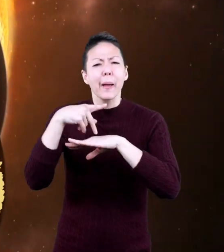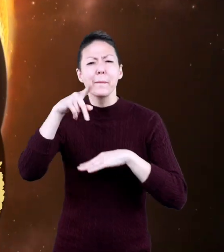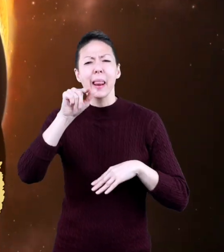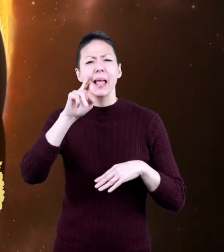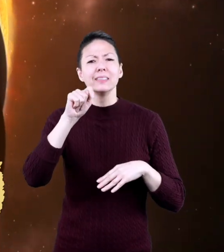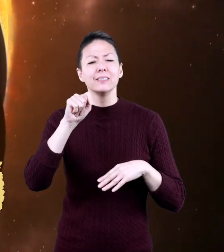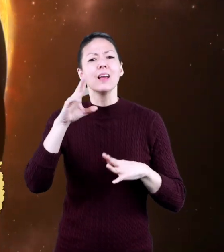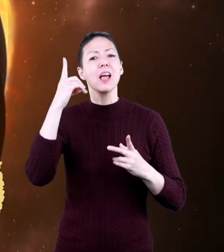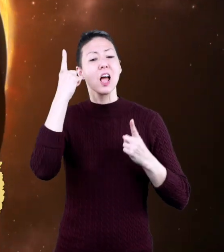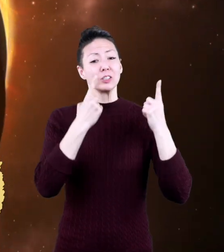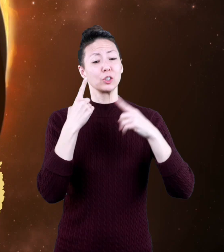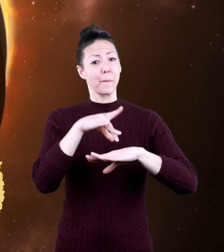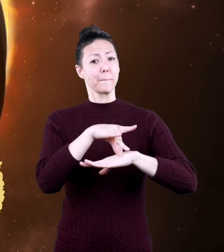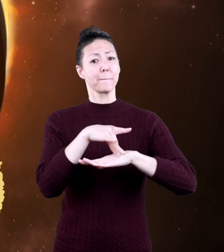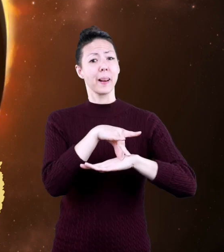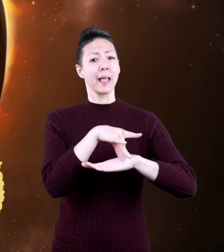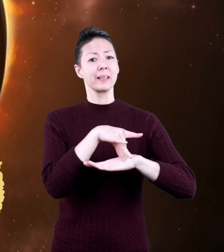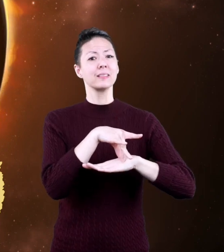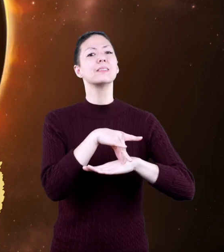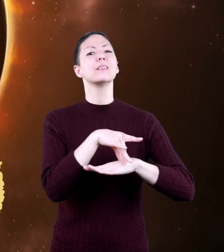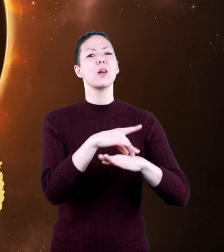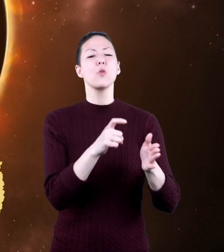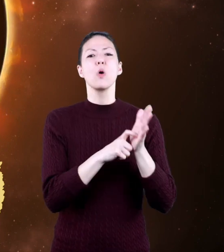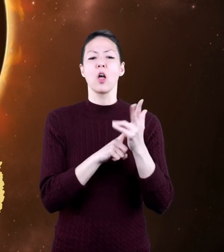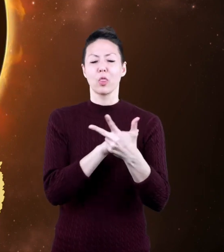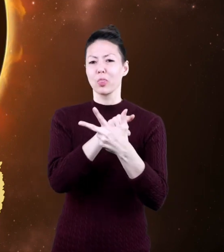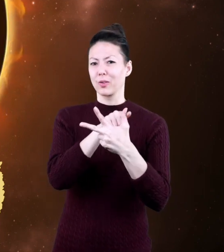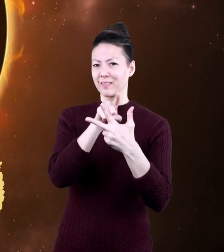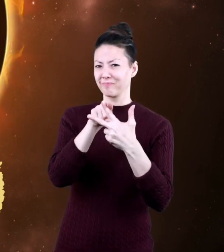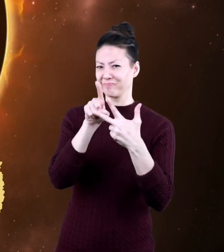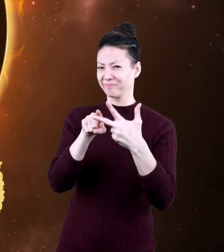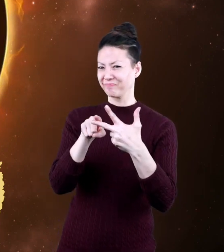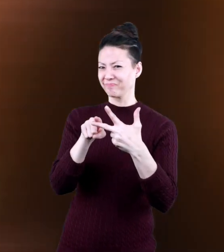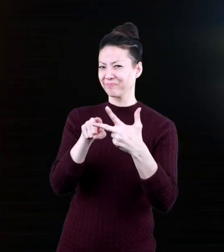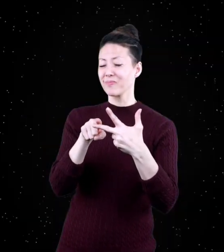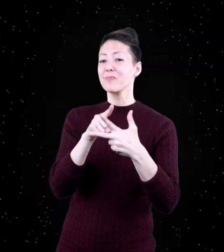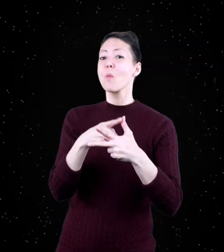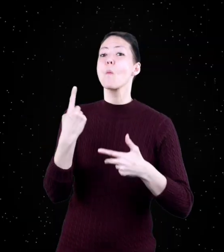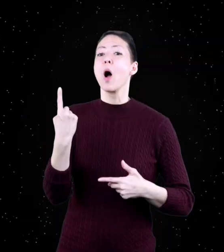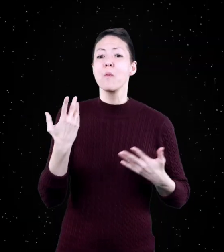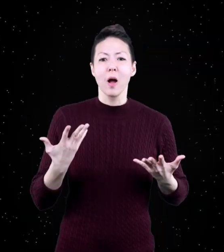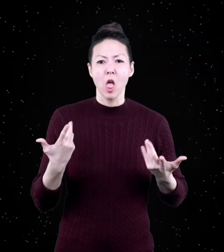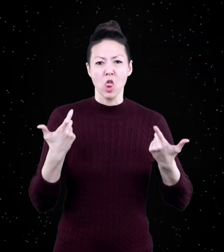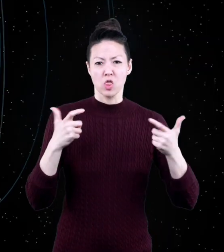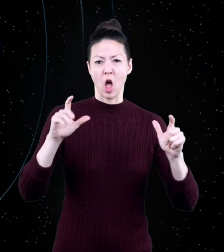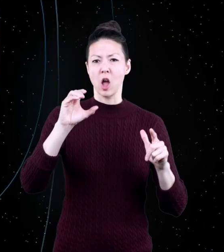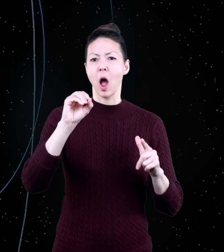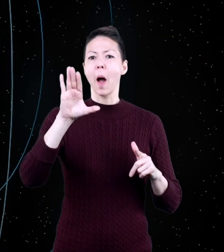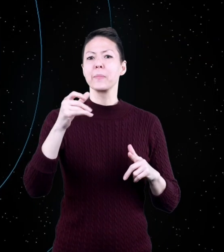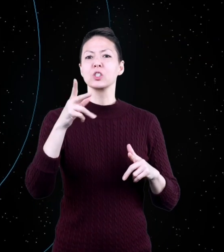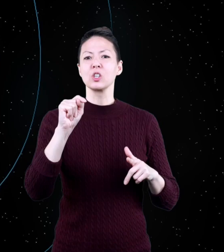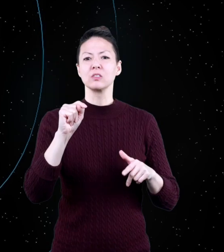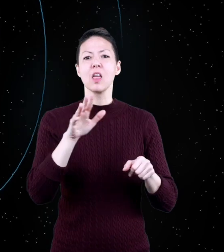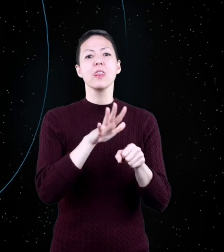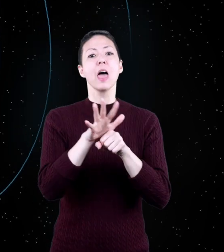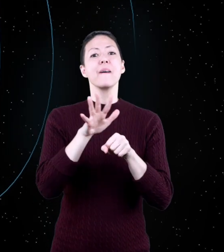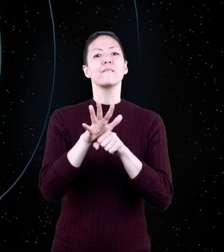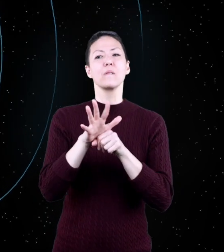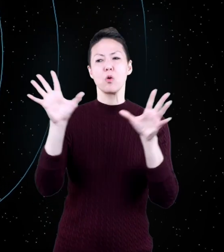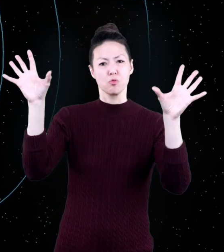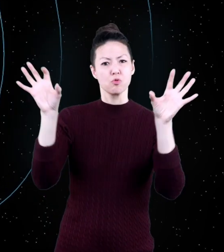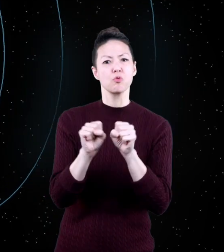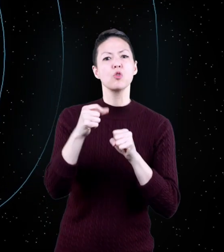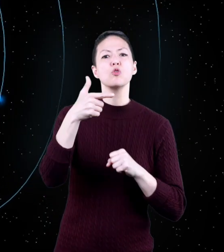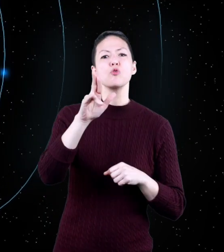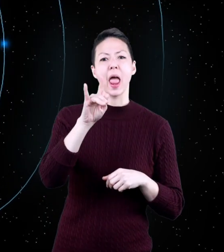planet? To be considered a planet requires three things. One, it is a large object with enough